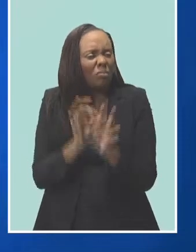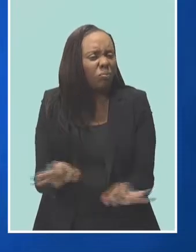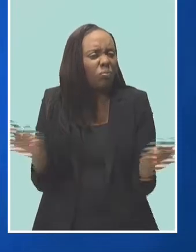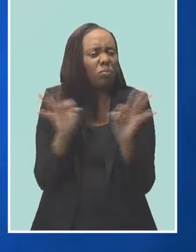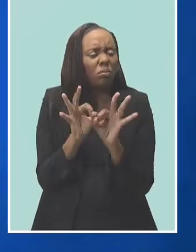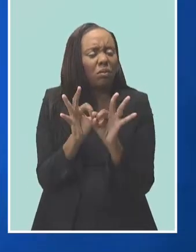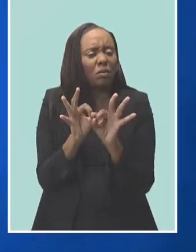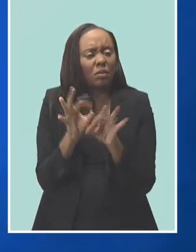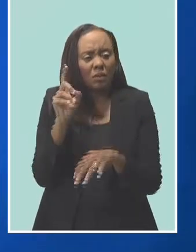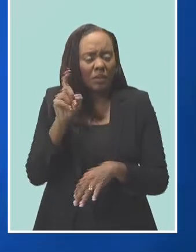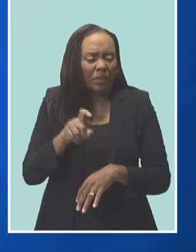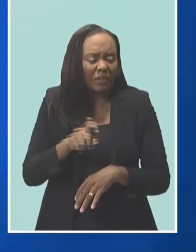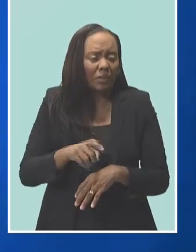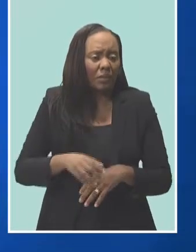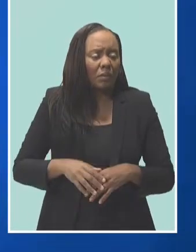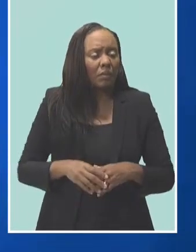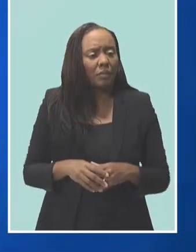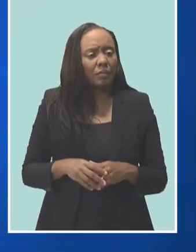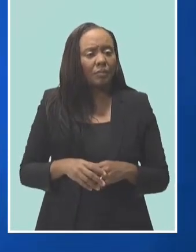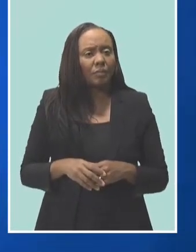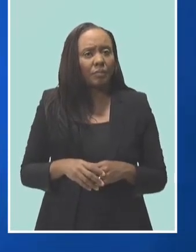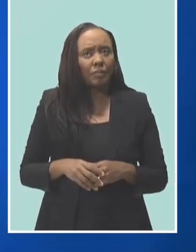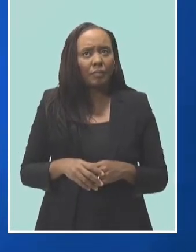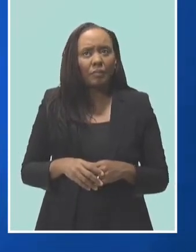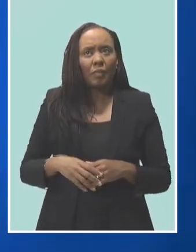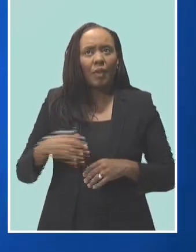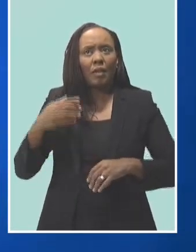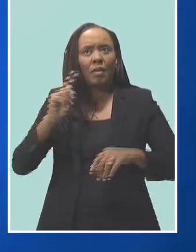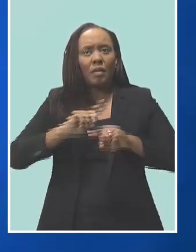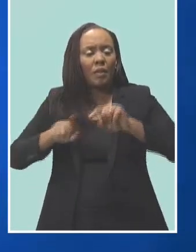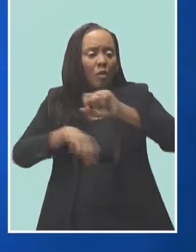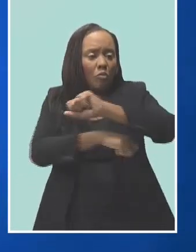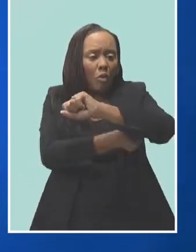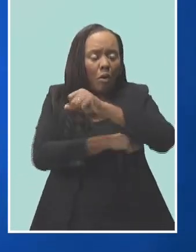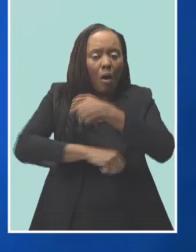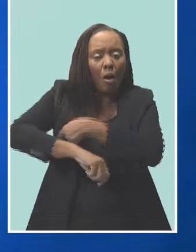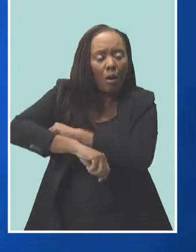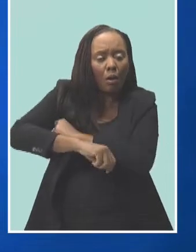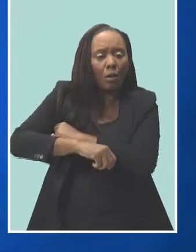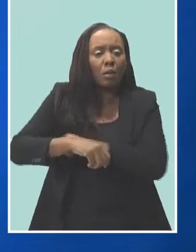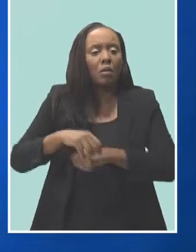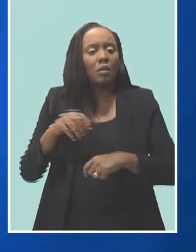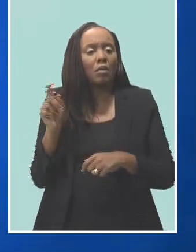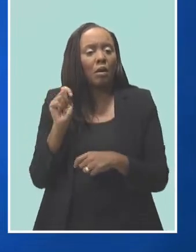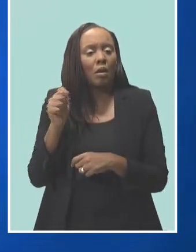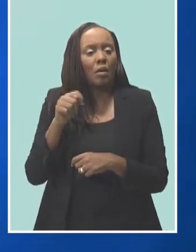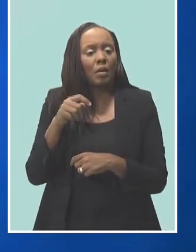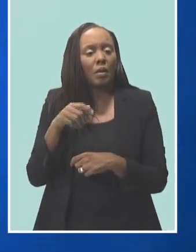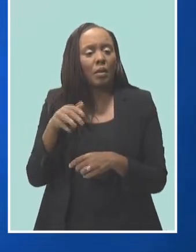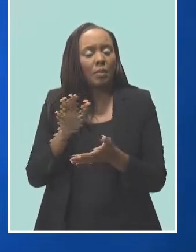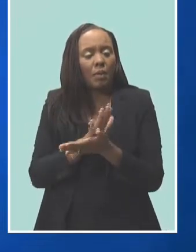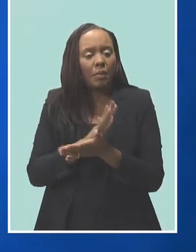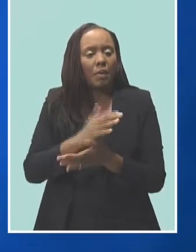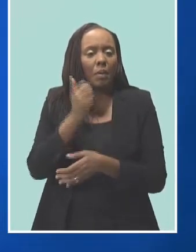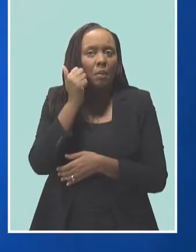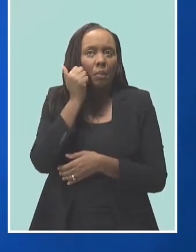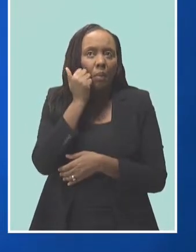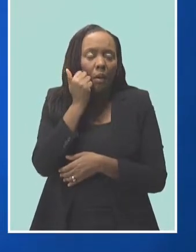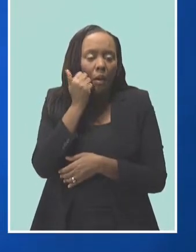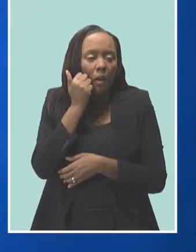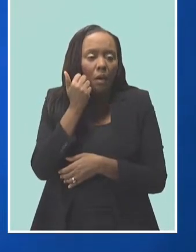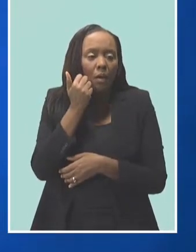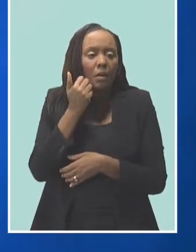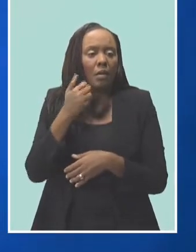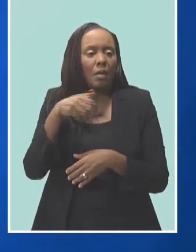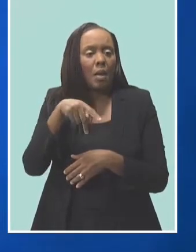right now in the pandemic. You have roll-on, you have toilet tissue, pads, which is sanitary napkins.